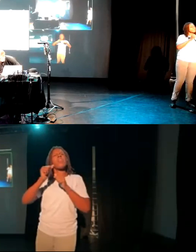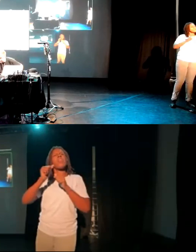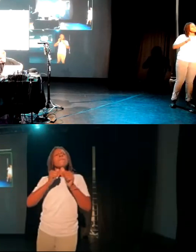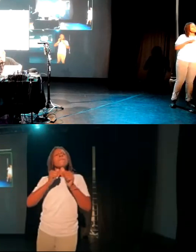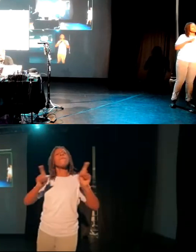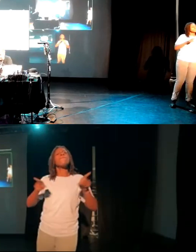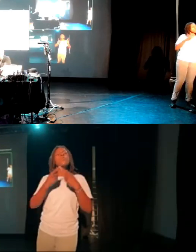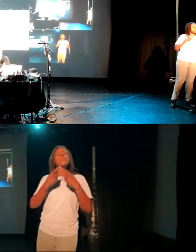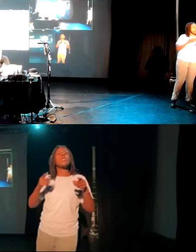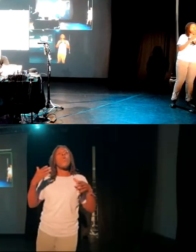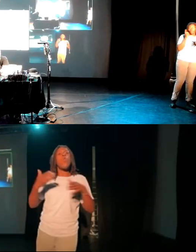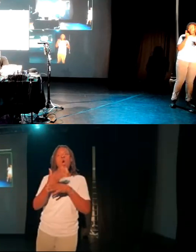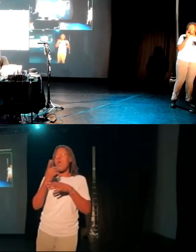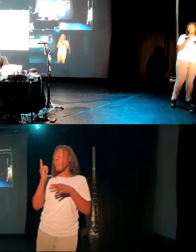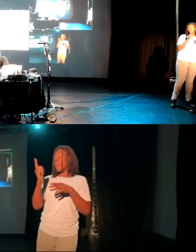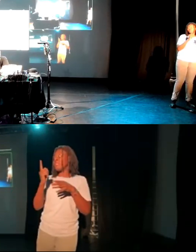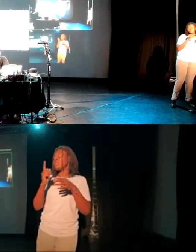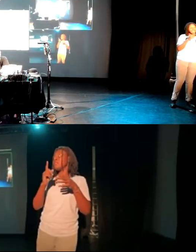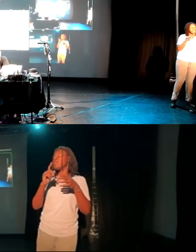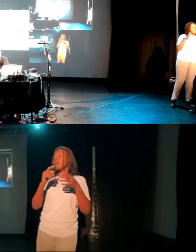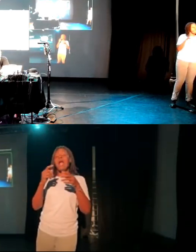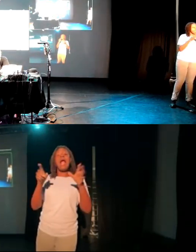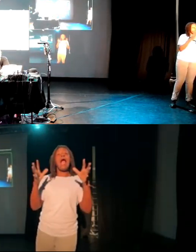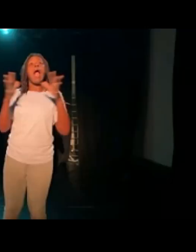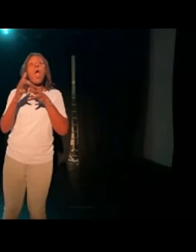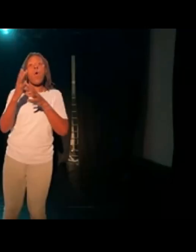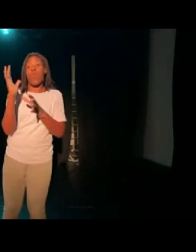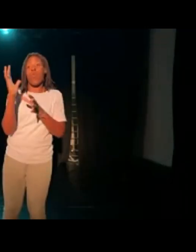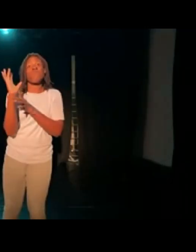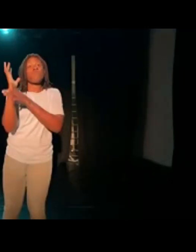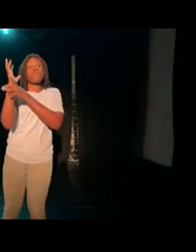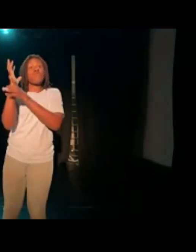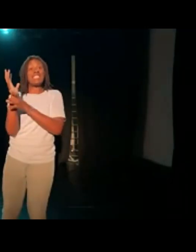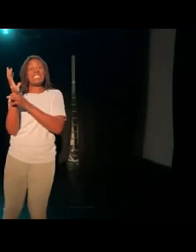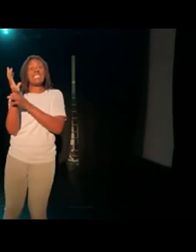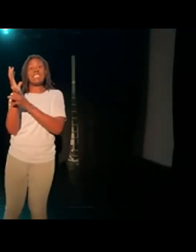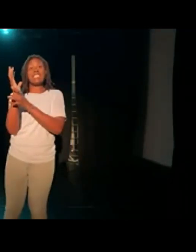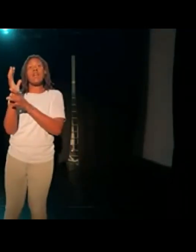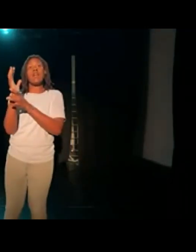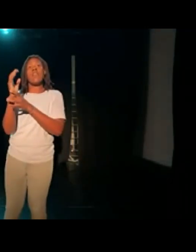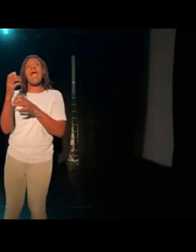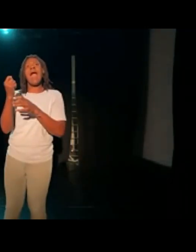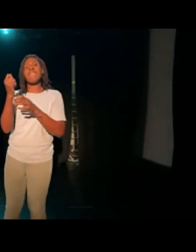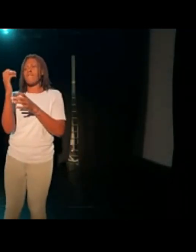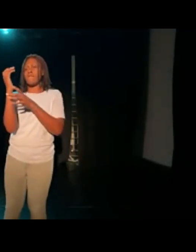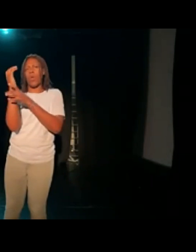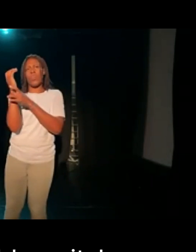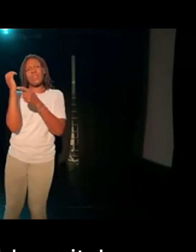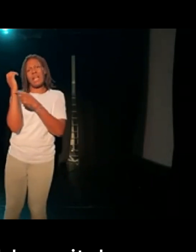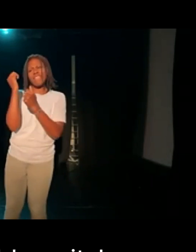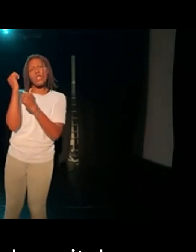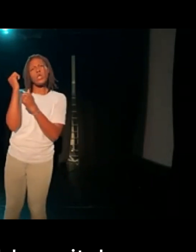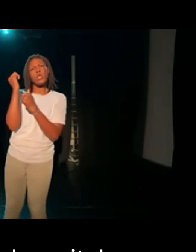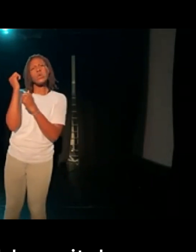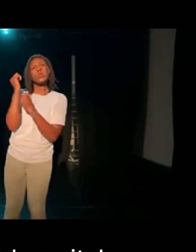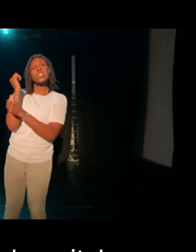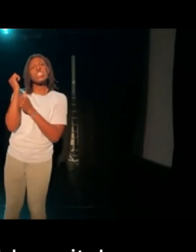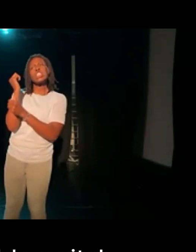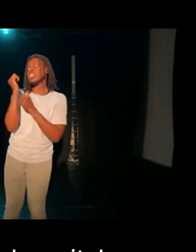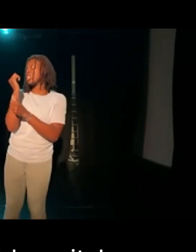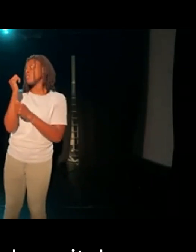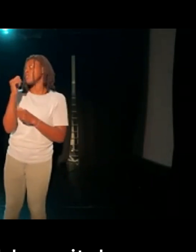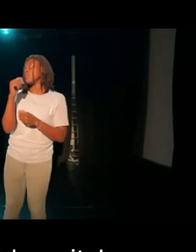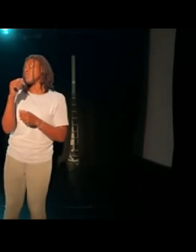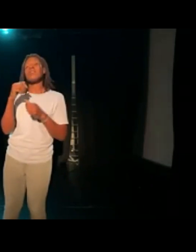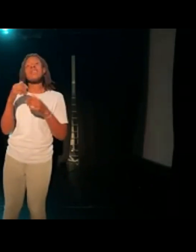but designed to be worn on the wrist. It's got a small switch inside it, on the side of it. There we go. That allows you to put in any